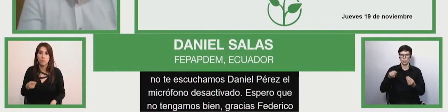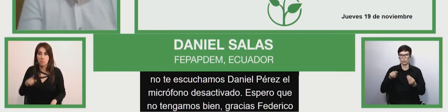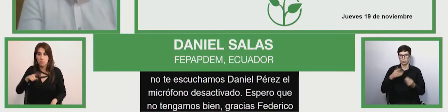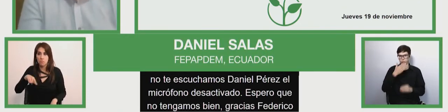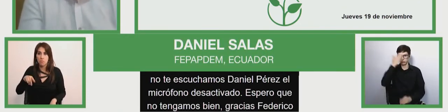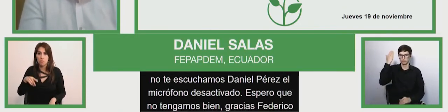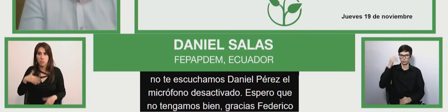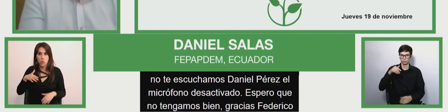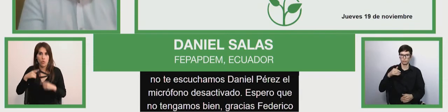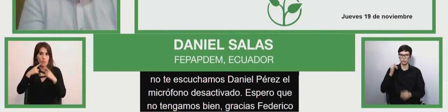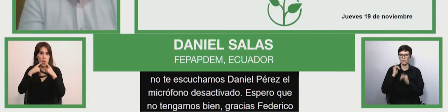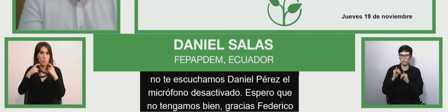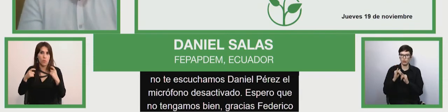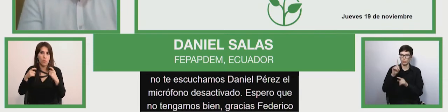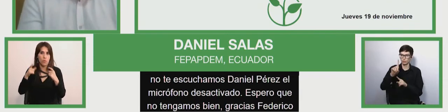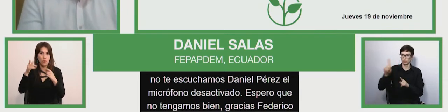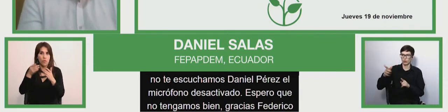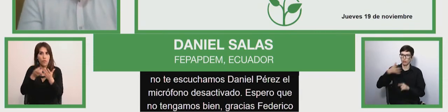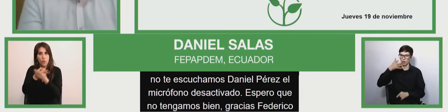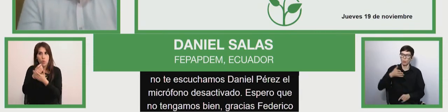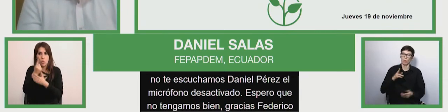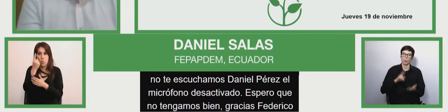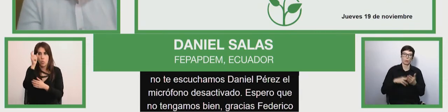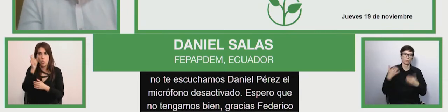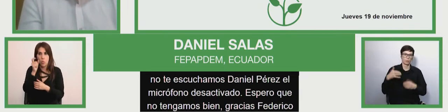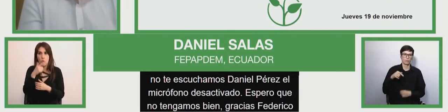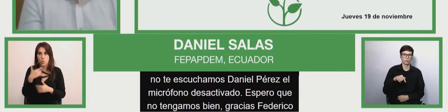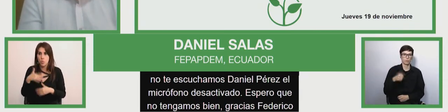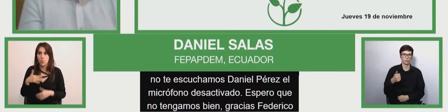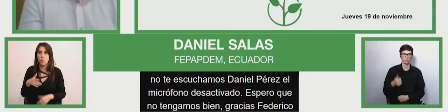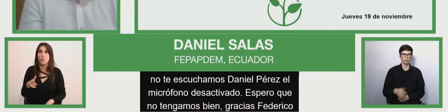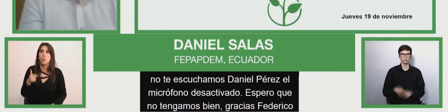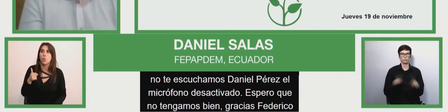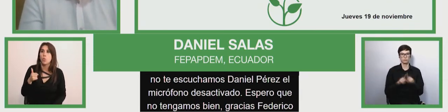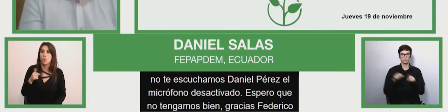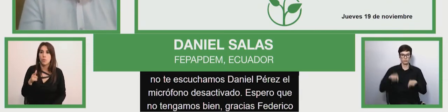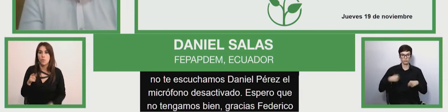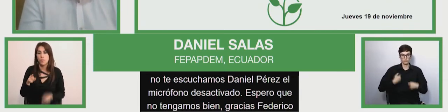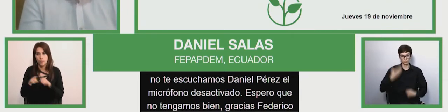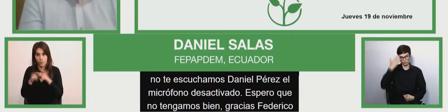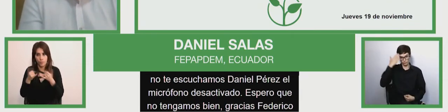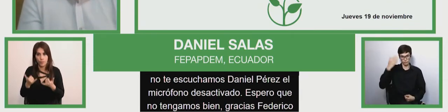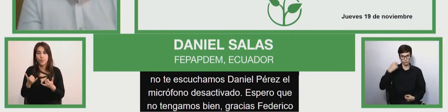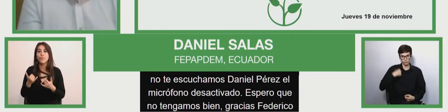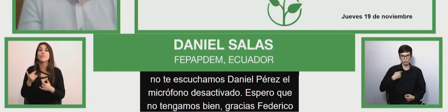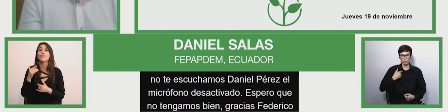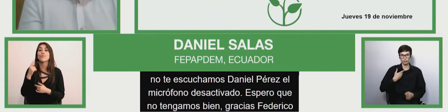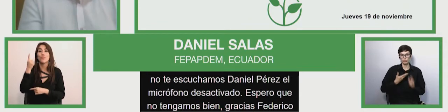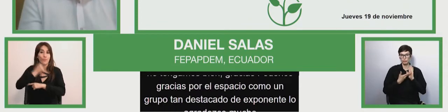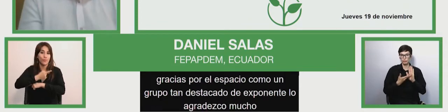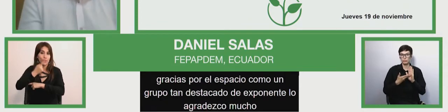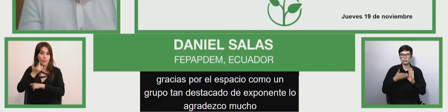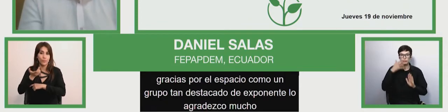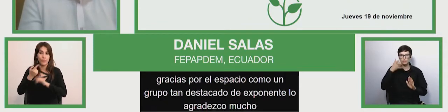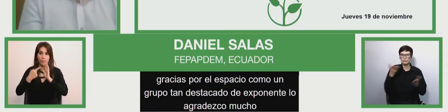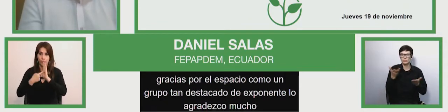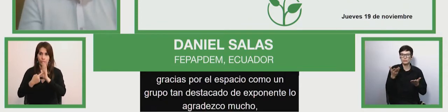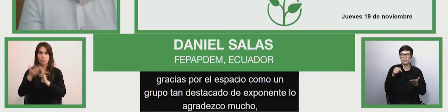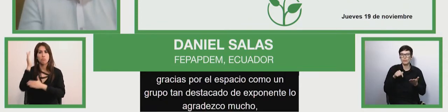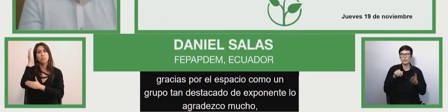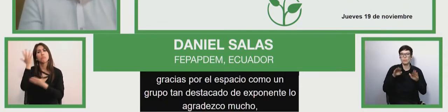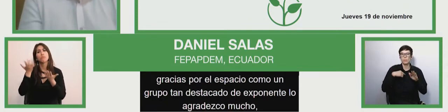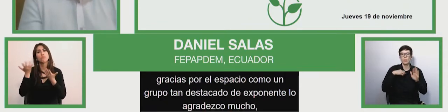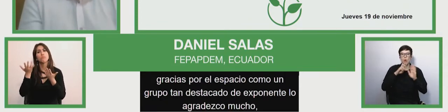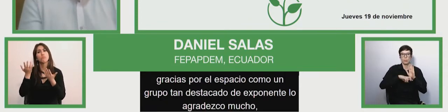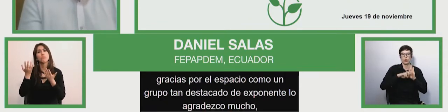i thank you very much information you're me what i'm going to do here is trying to use a concrete practices in